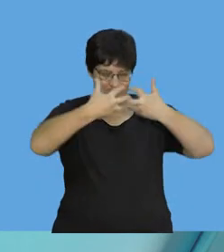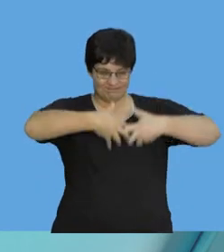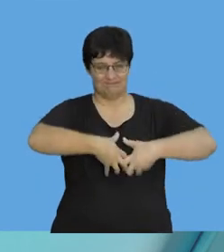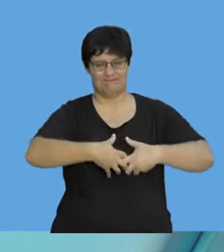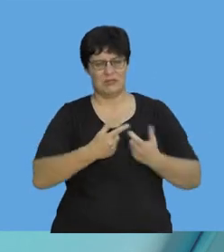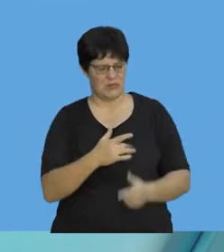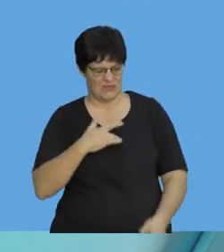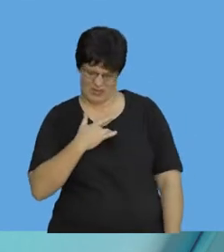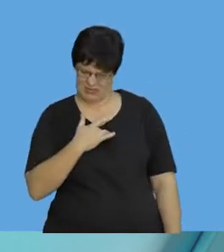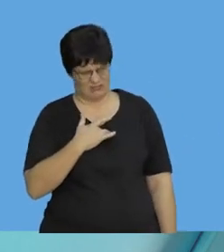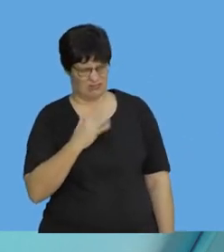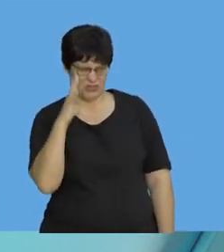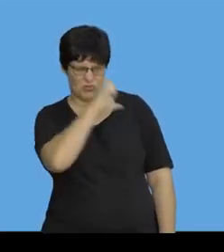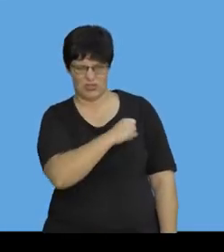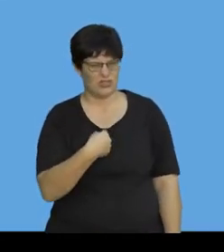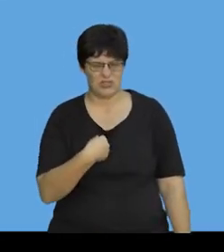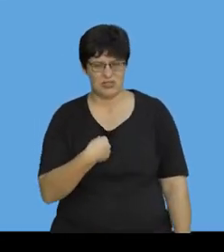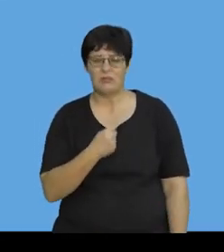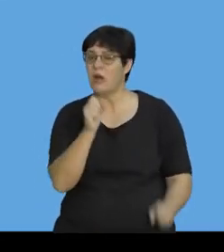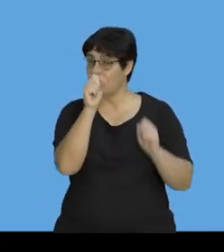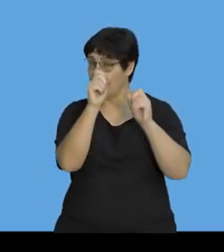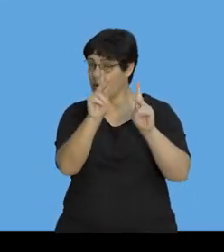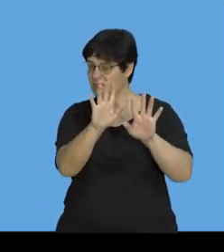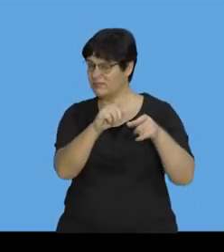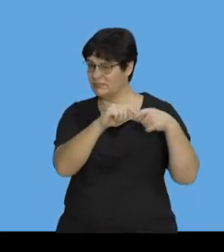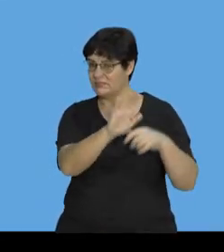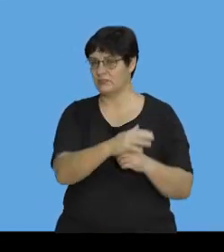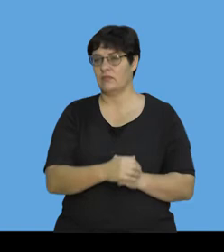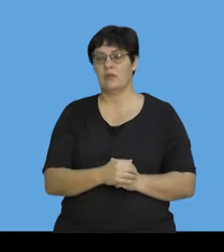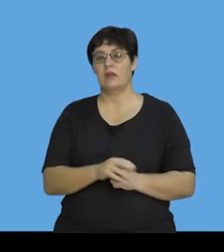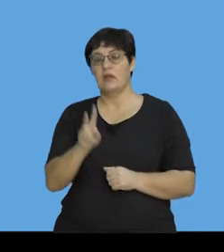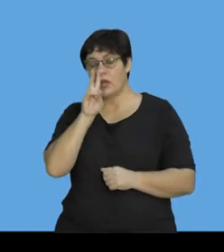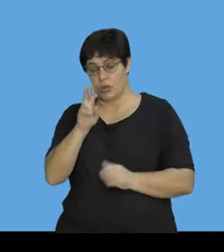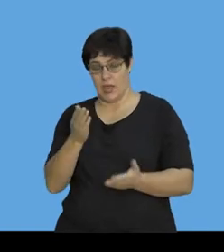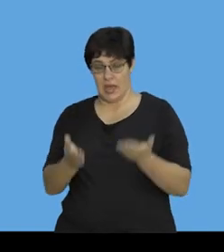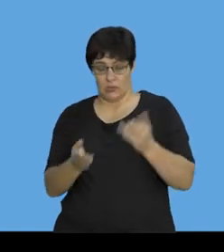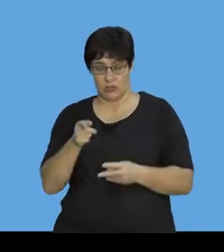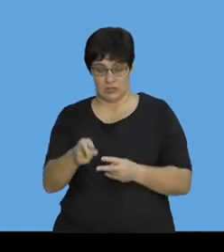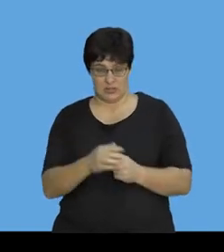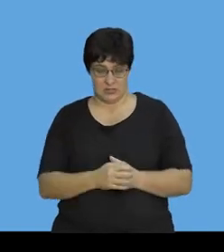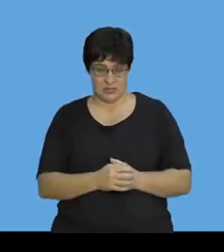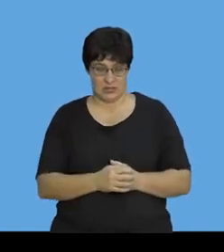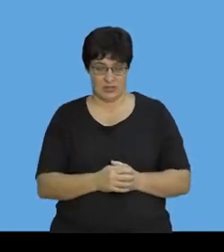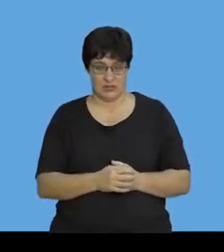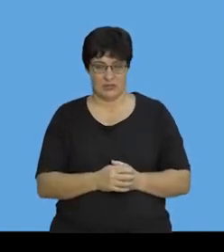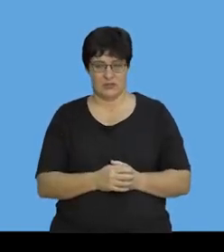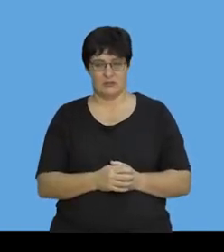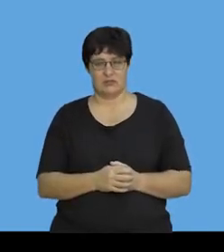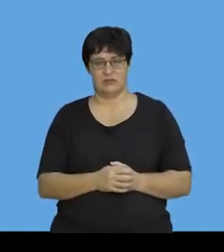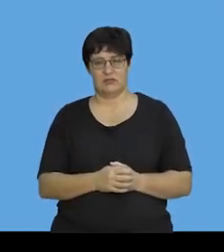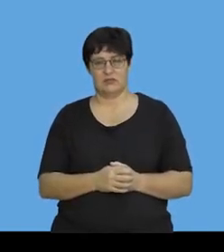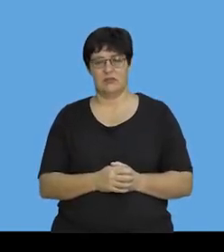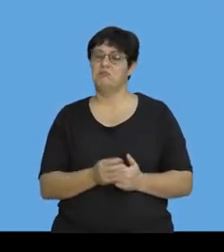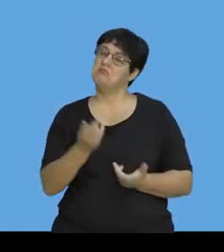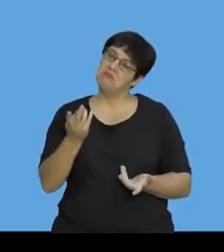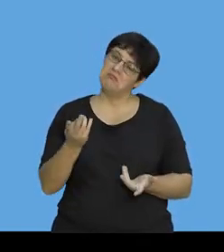feels a little weird, but it's okay. Then, we're going to look at the equation, which is going